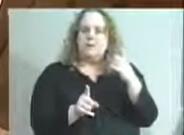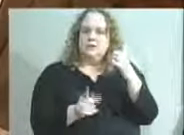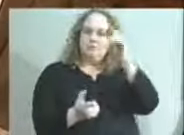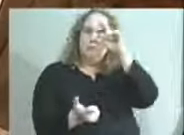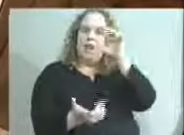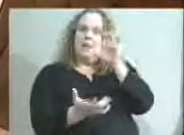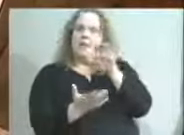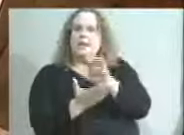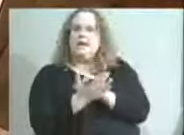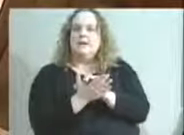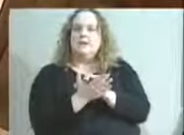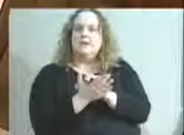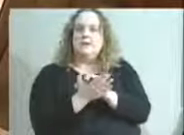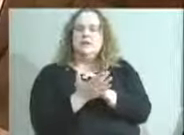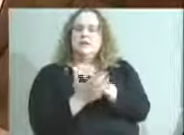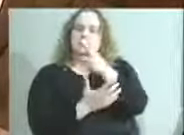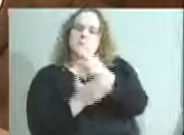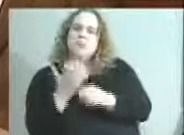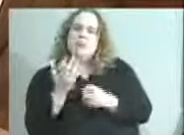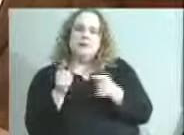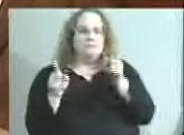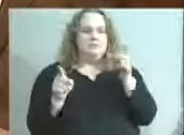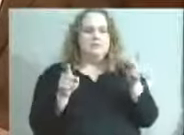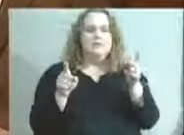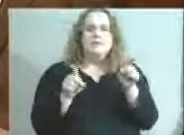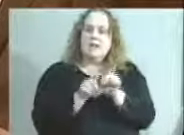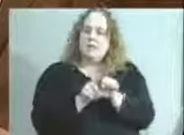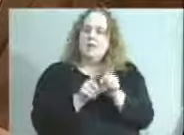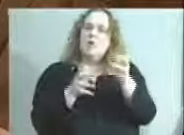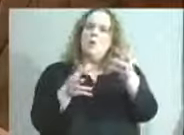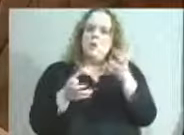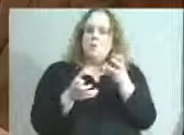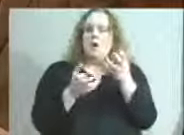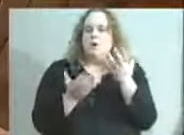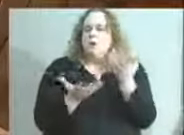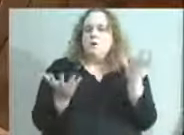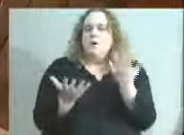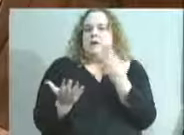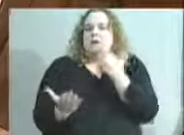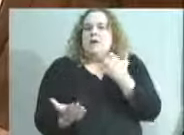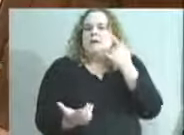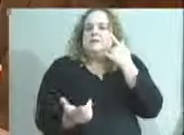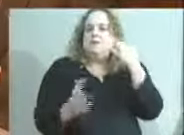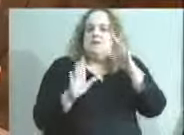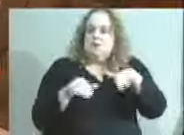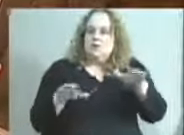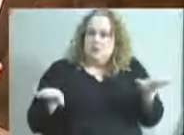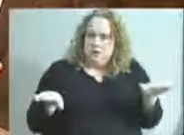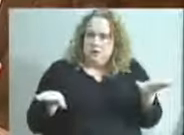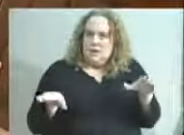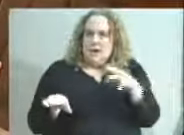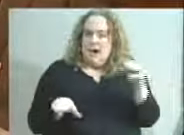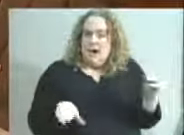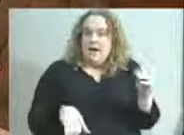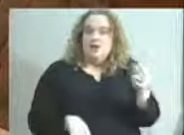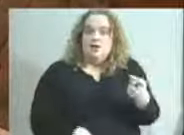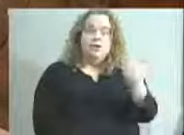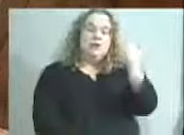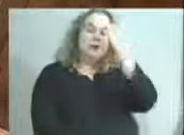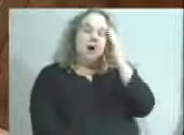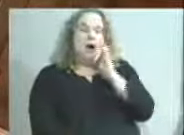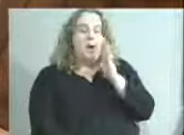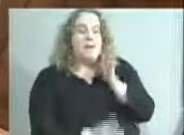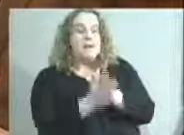characteristics that we just talked about with Dr. McGowan. She wants nothing but what's good for the kids. And, she knows I will be not just an